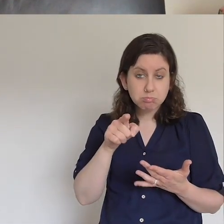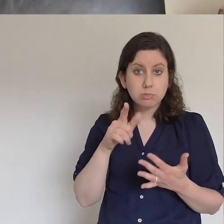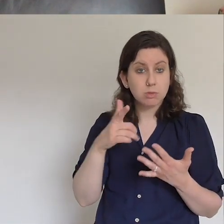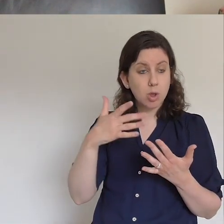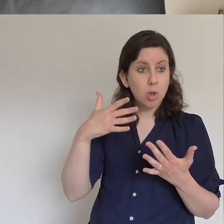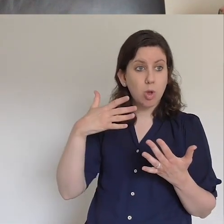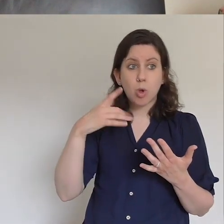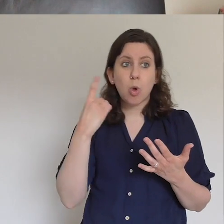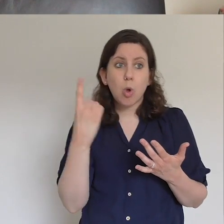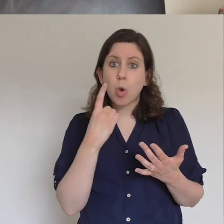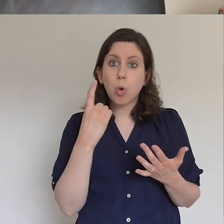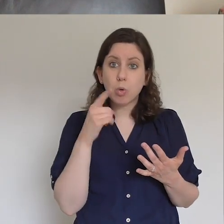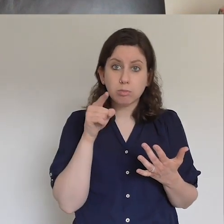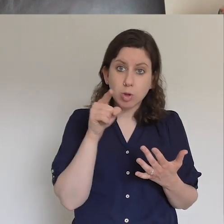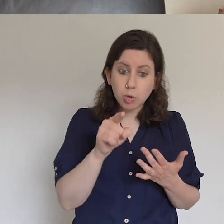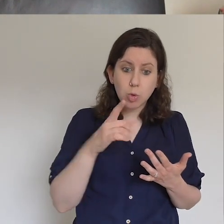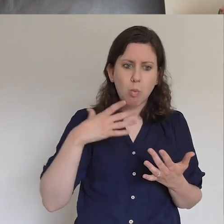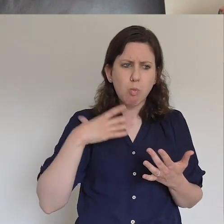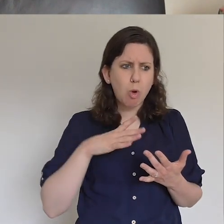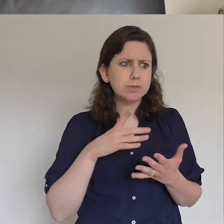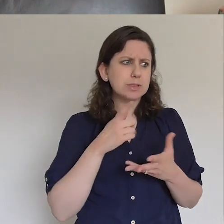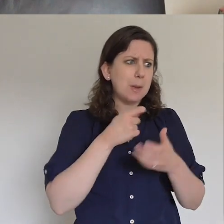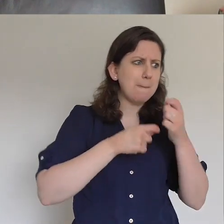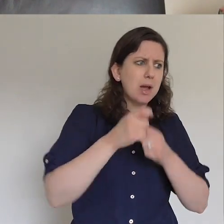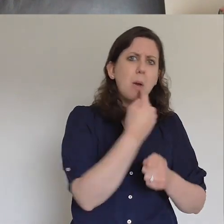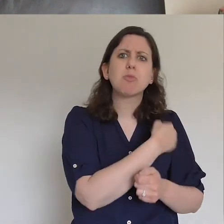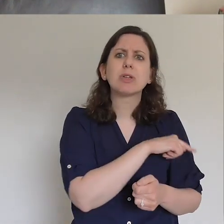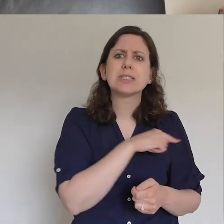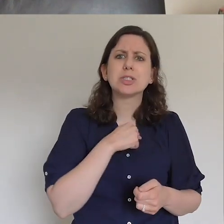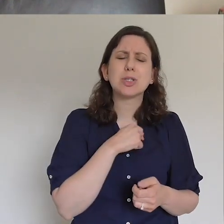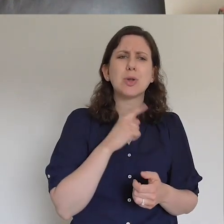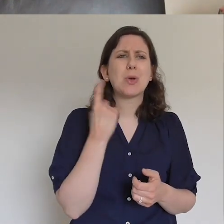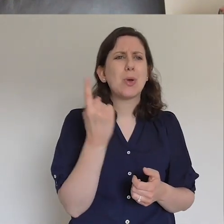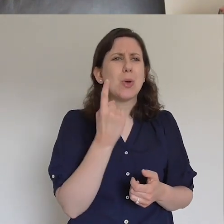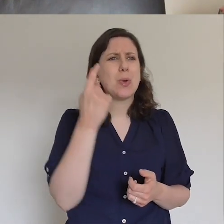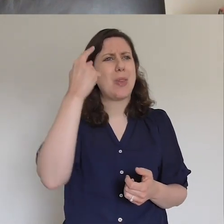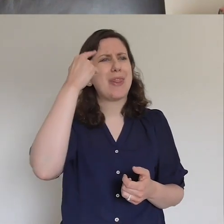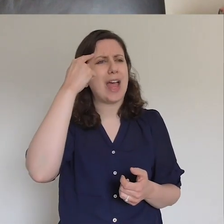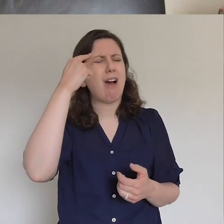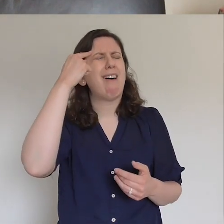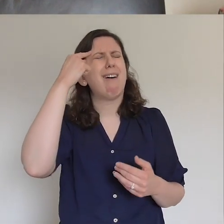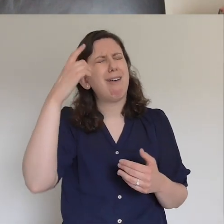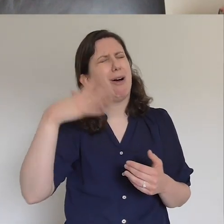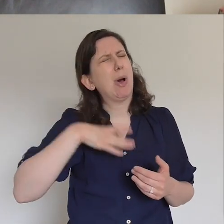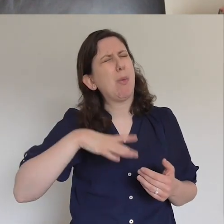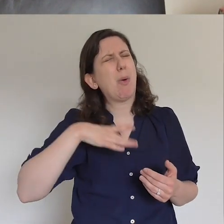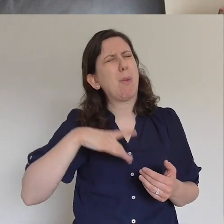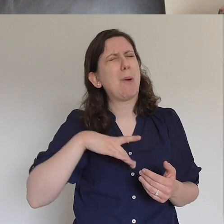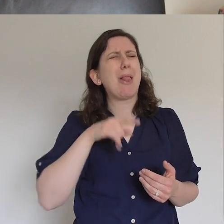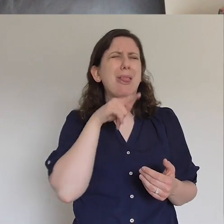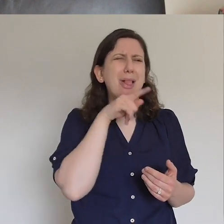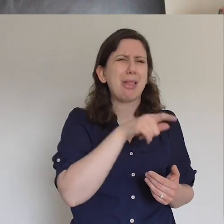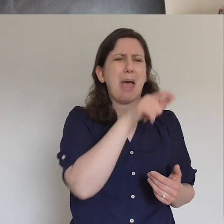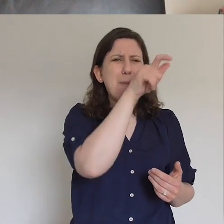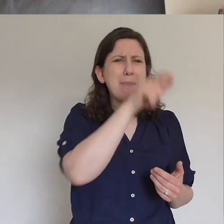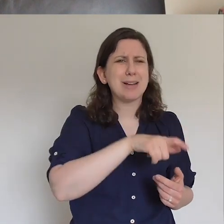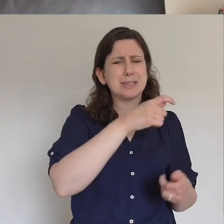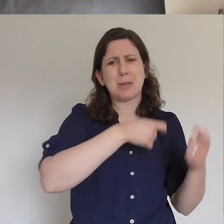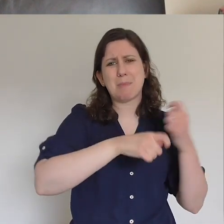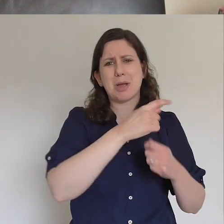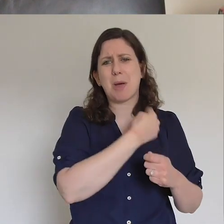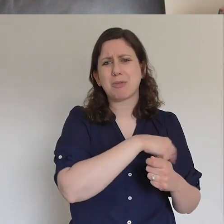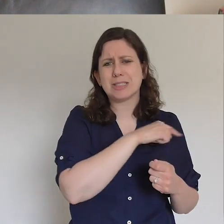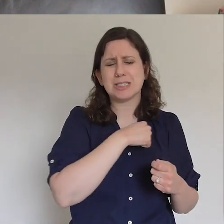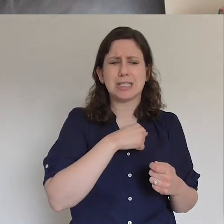come to Jesus who are you longing for in your heart to come to Christ who are you praying for and